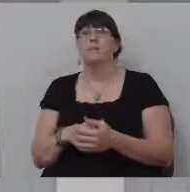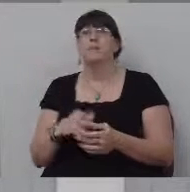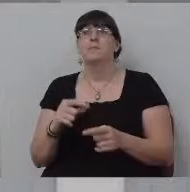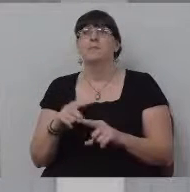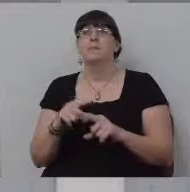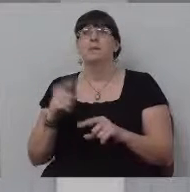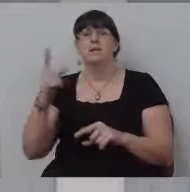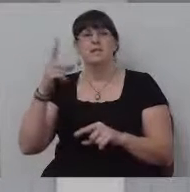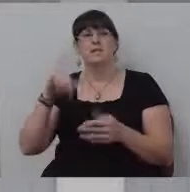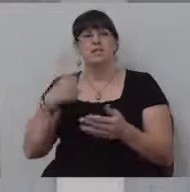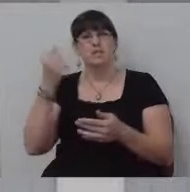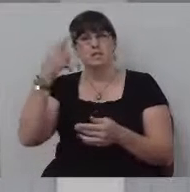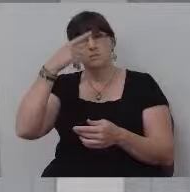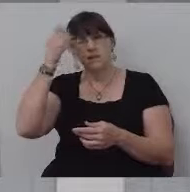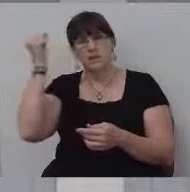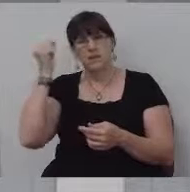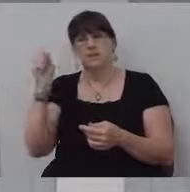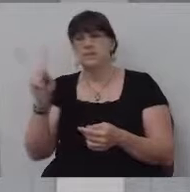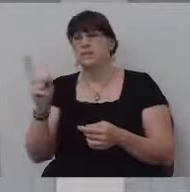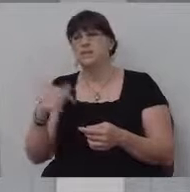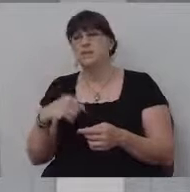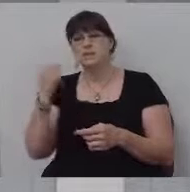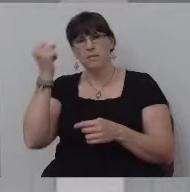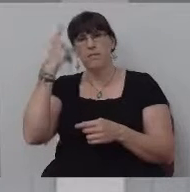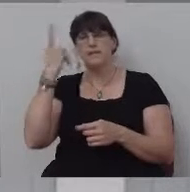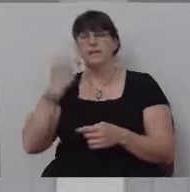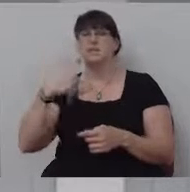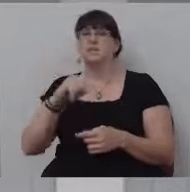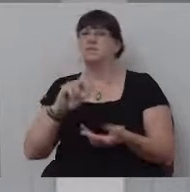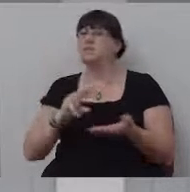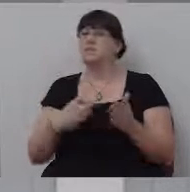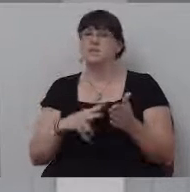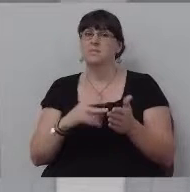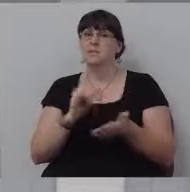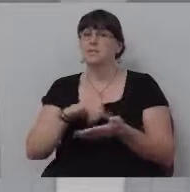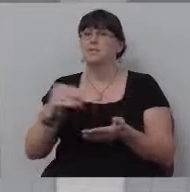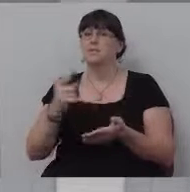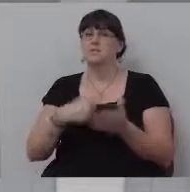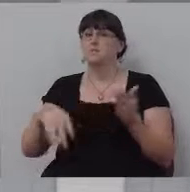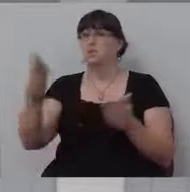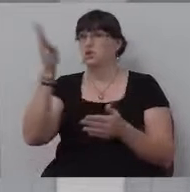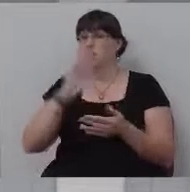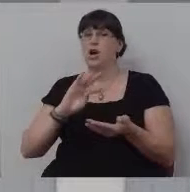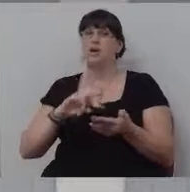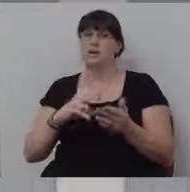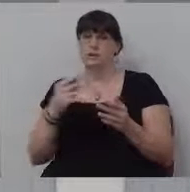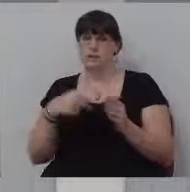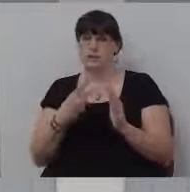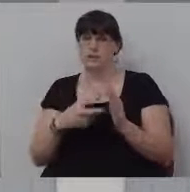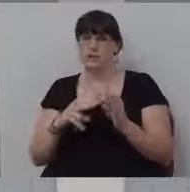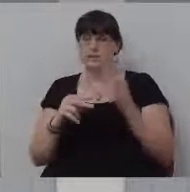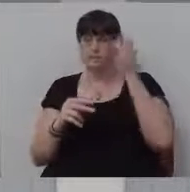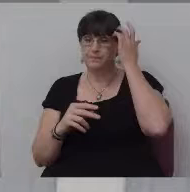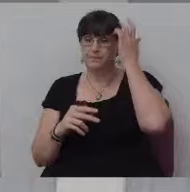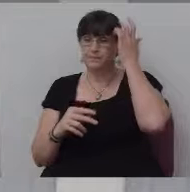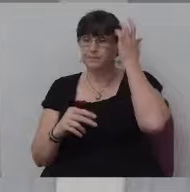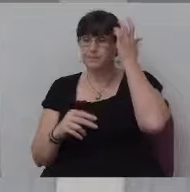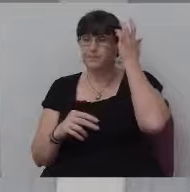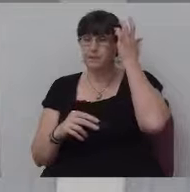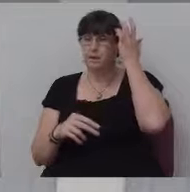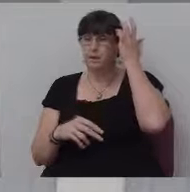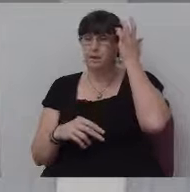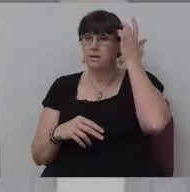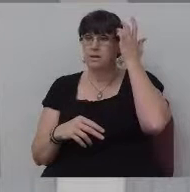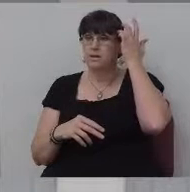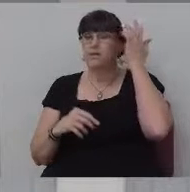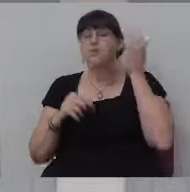you know, just because something we can, just because something makes sense to us doesn't mean that that's what God meant. And so, anyway, I, so